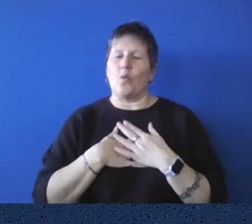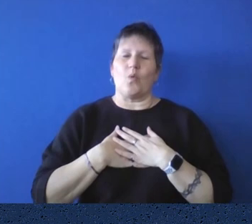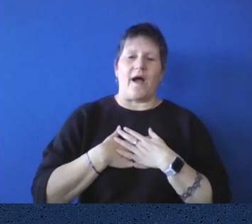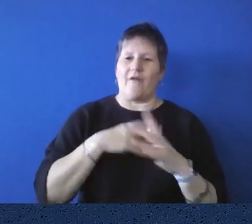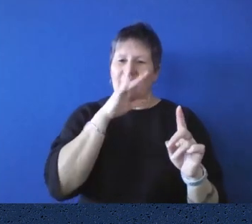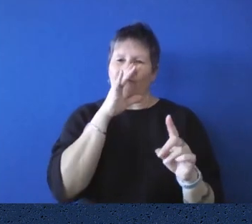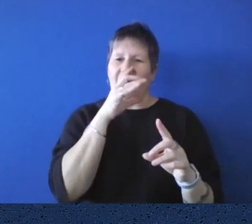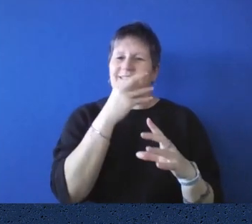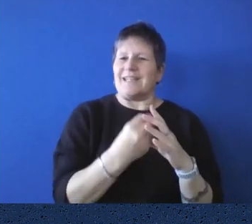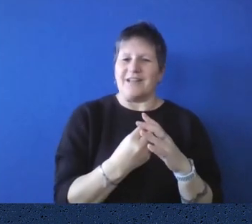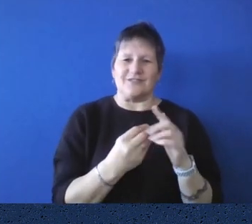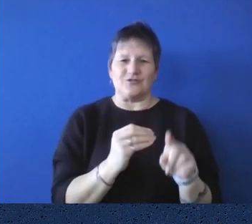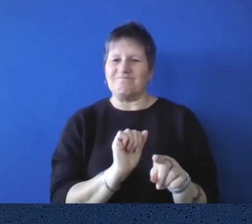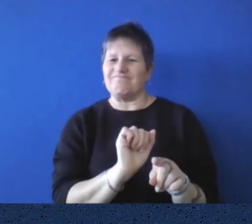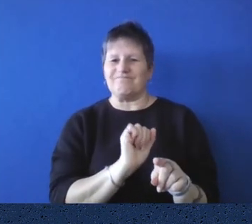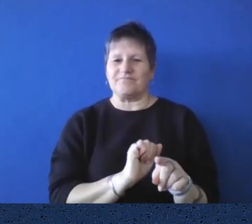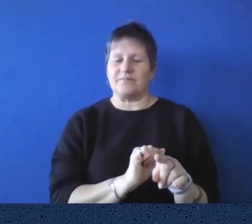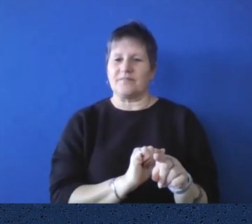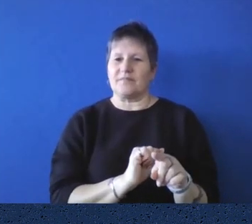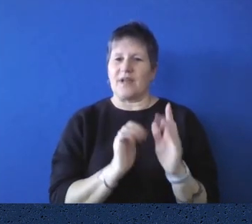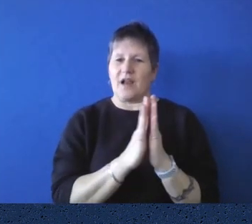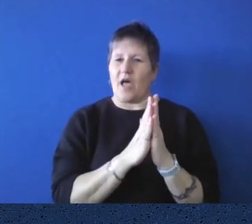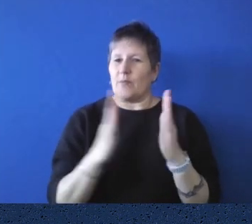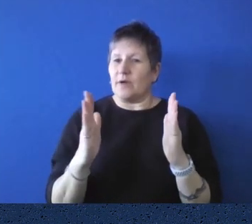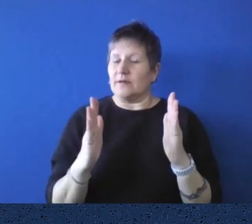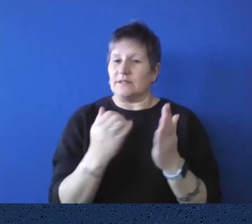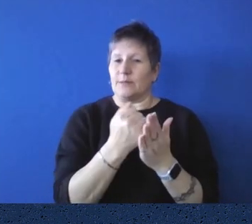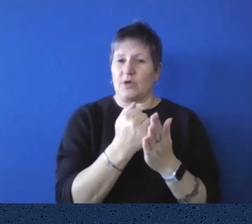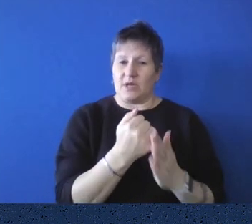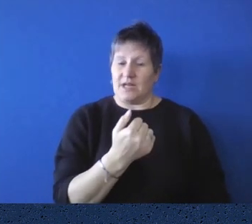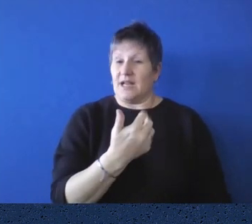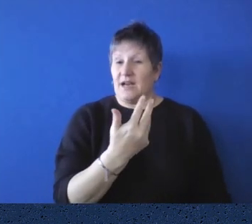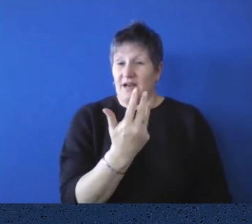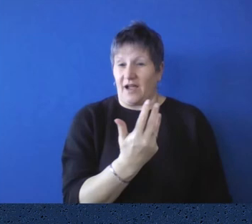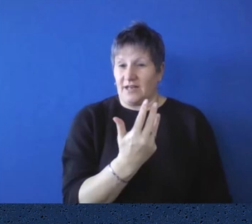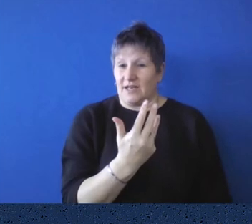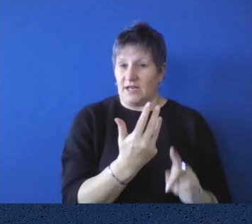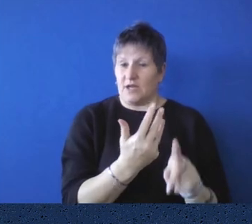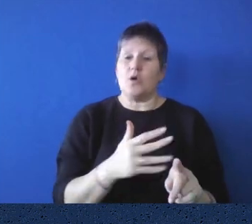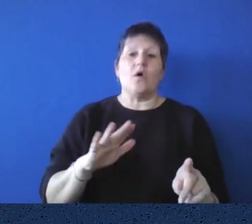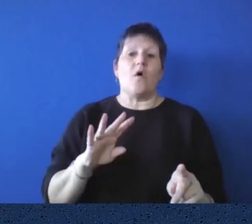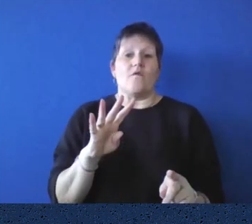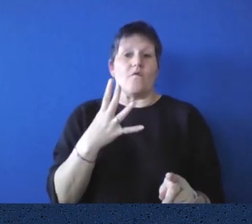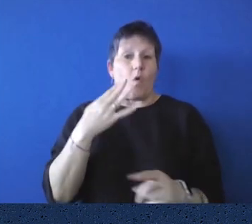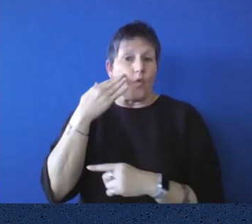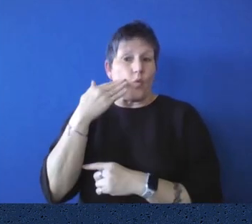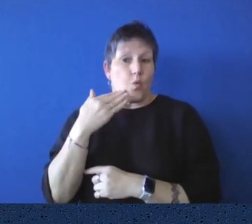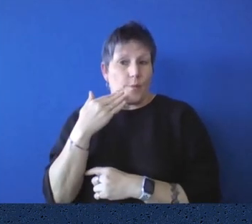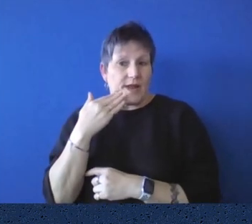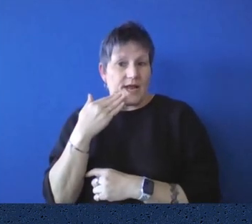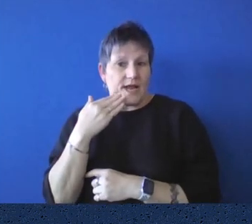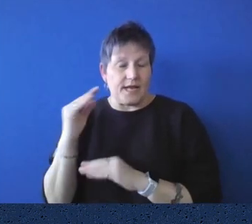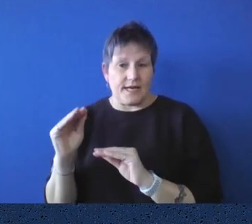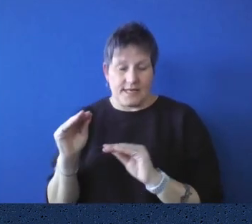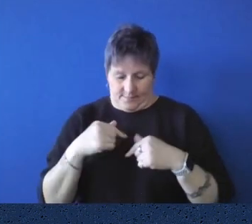19, um, and the fourth female to be in here after 170 years.